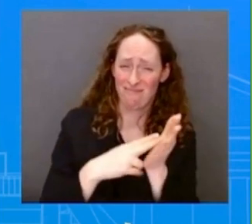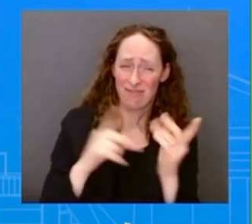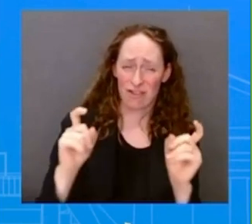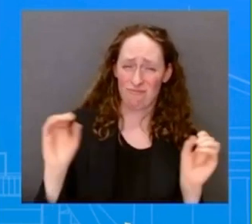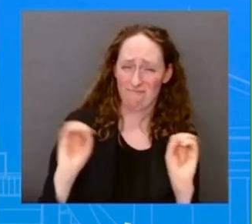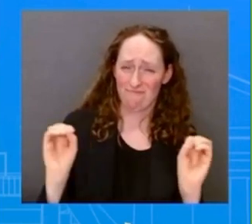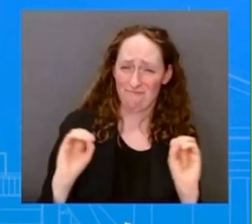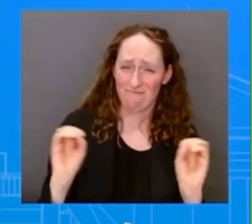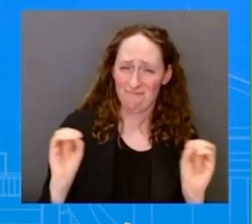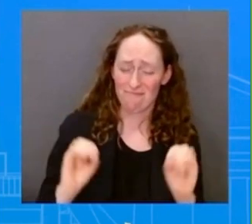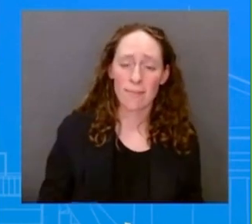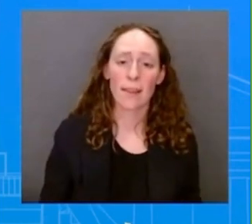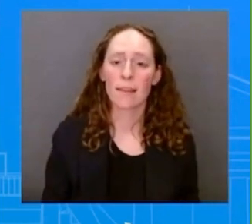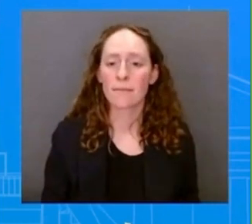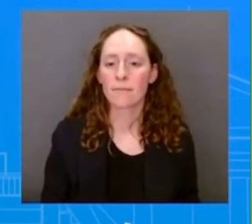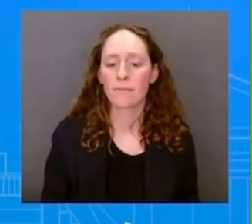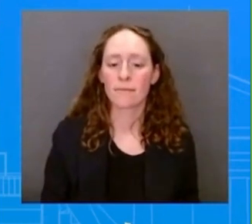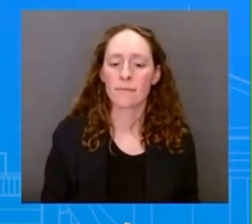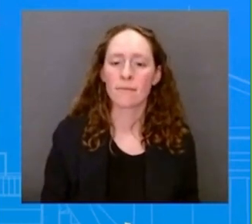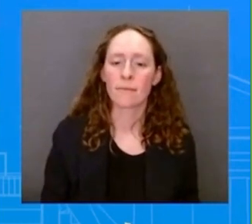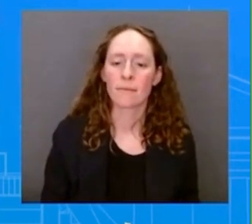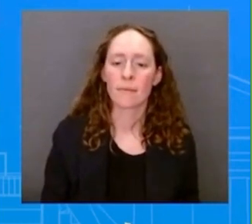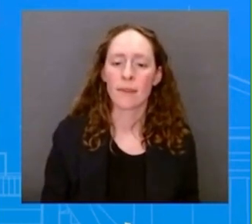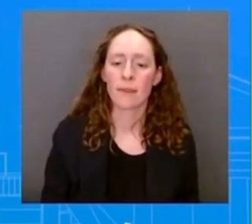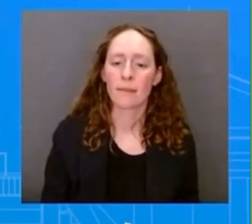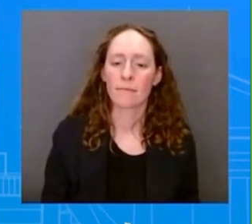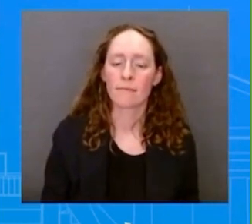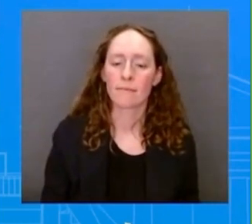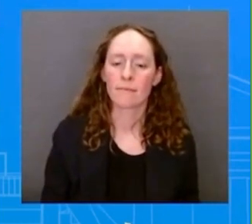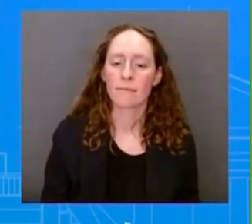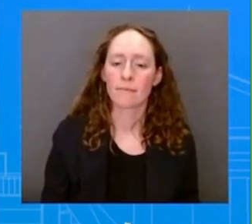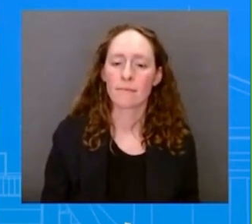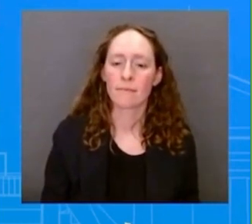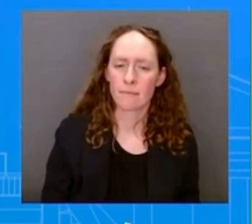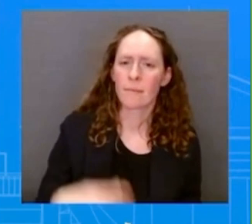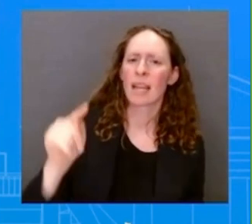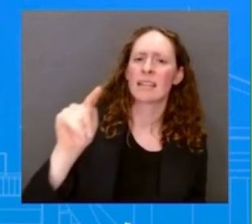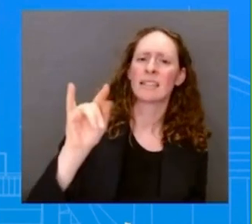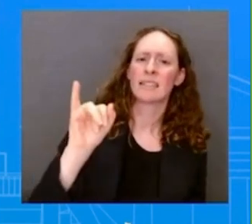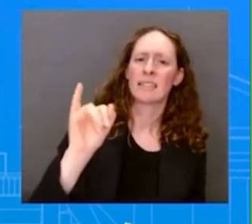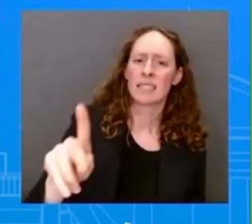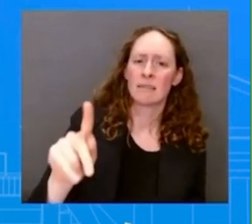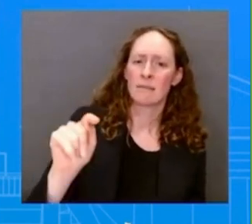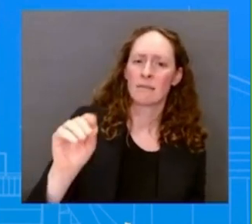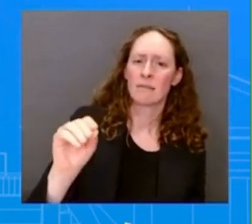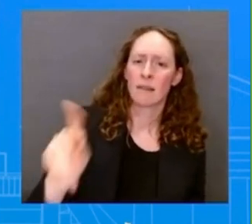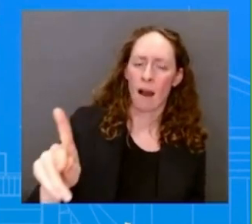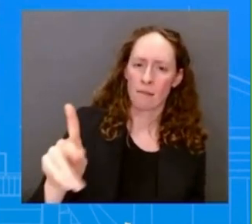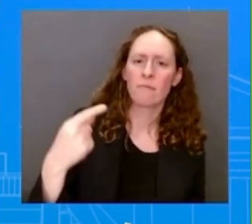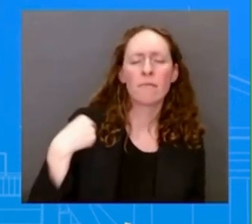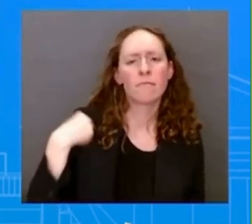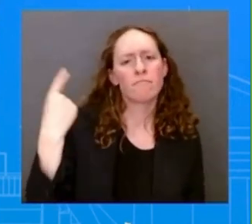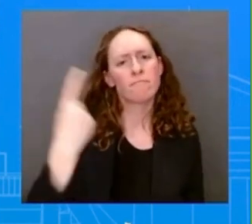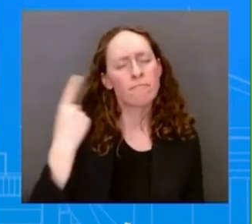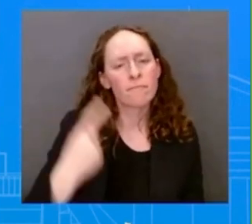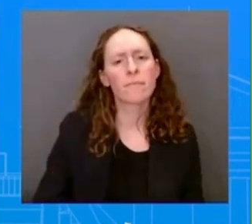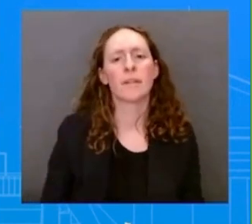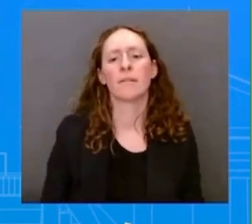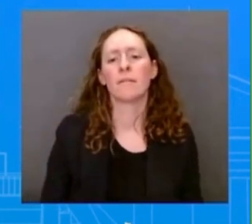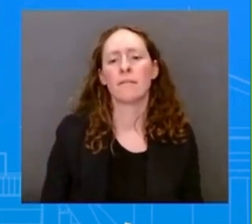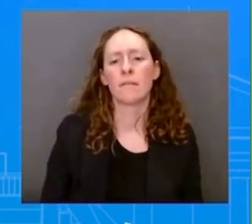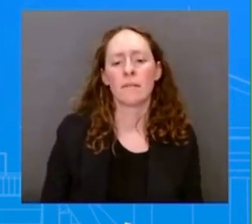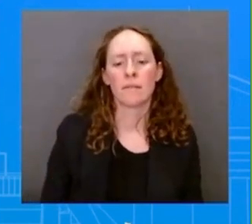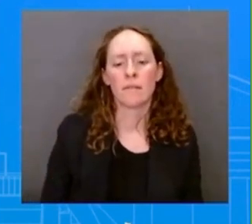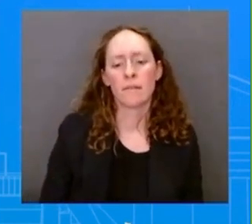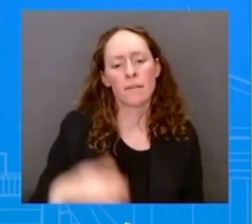The President has warned about his national security concerns with Americans using TikTok. Does he also have national security